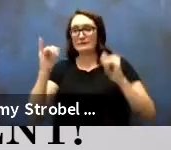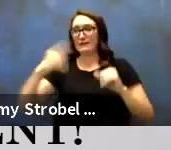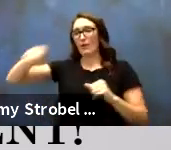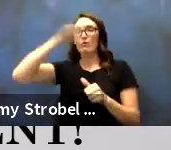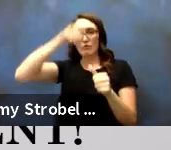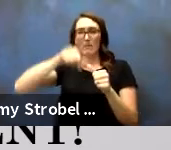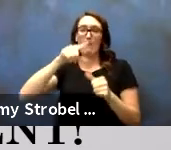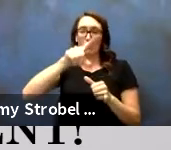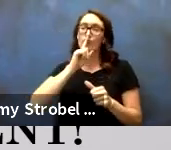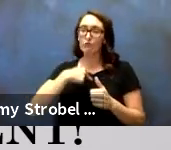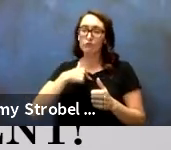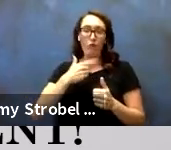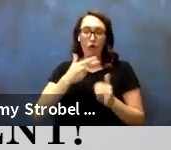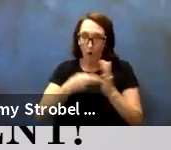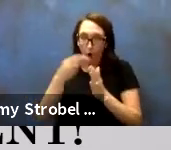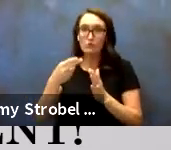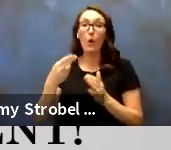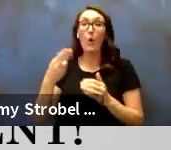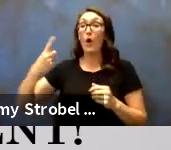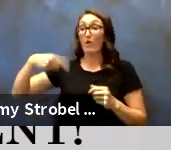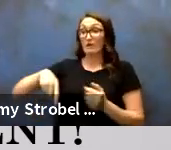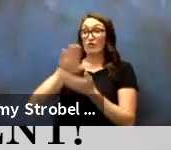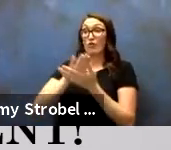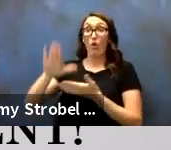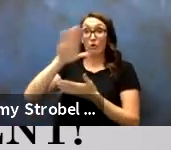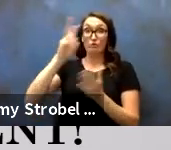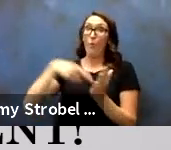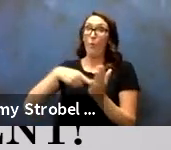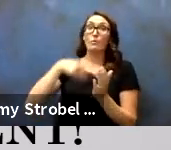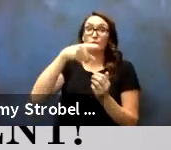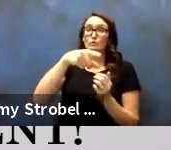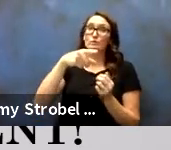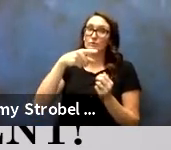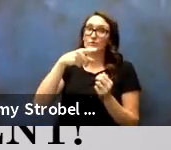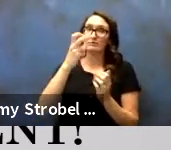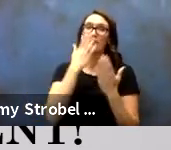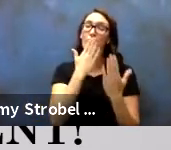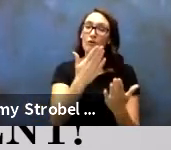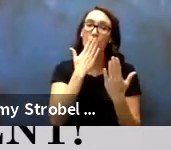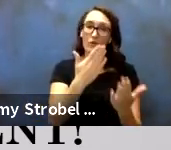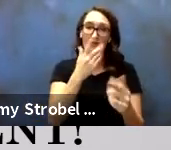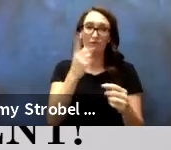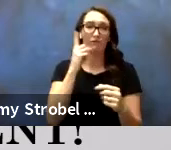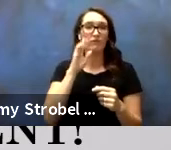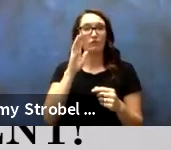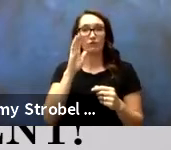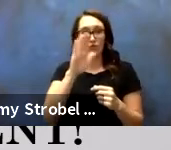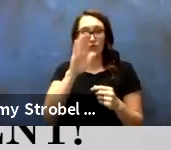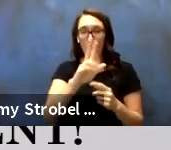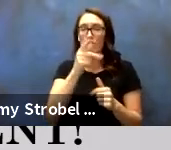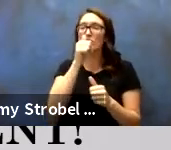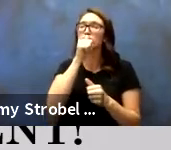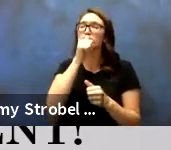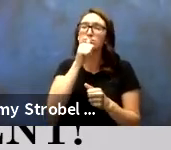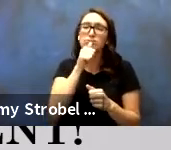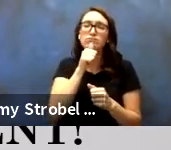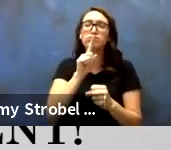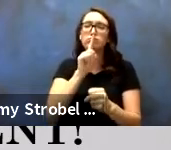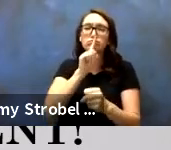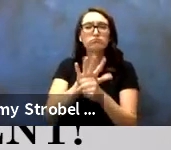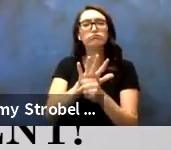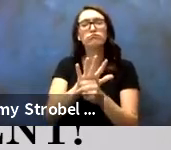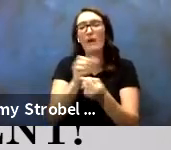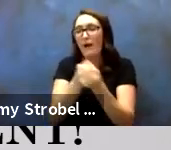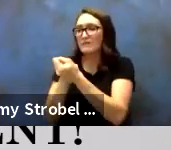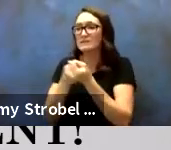all sincerity, this college owes you a great deal of gratitude for your steadfast advocacy on behalf